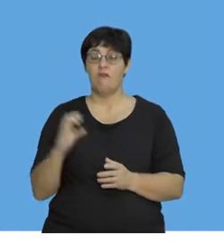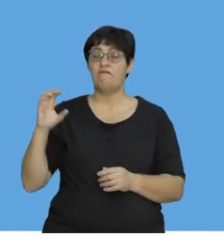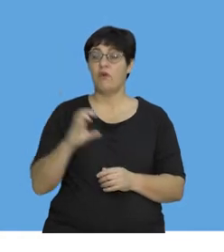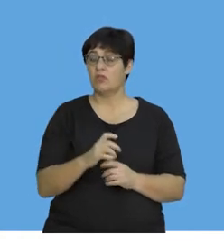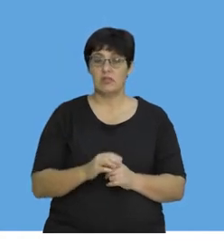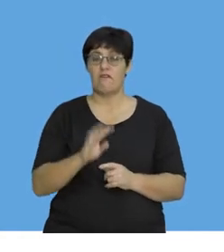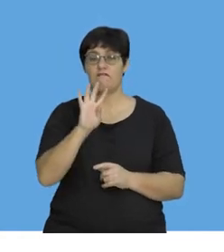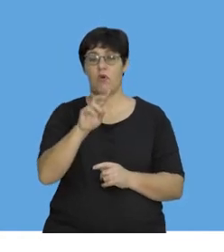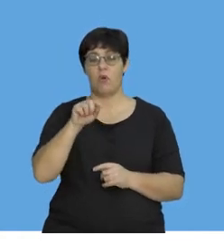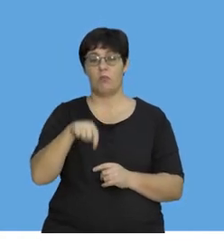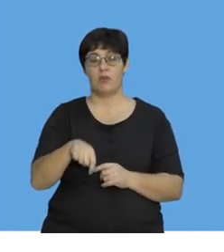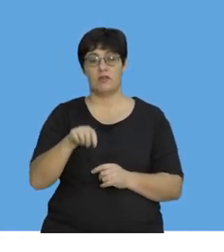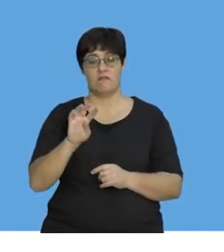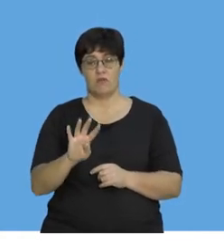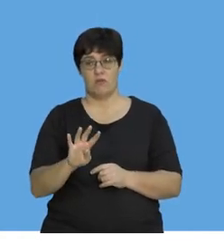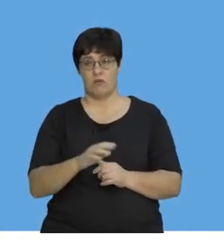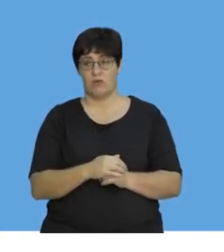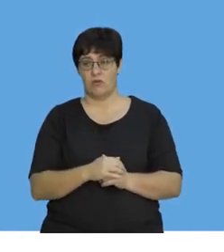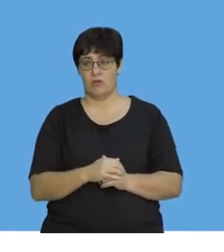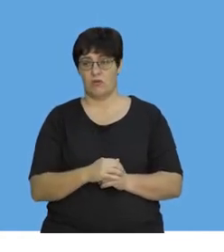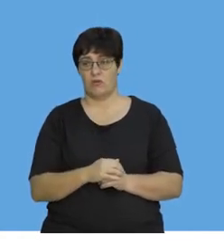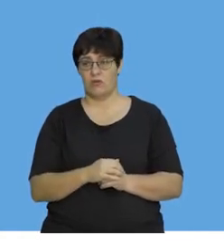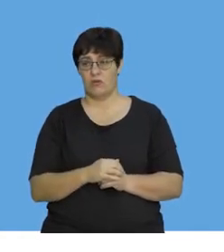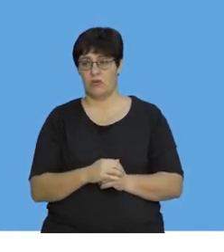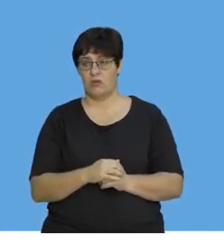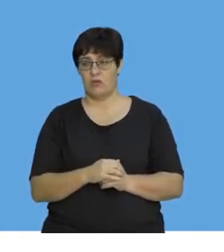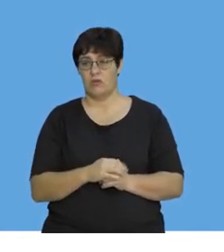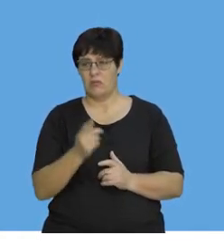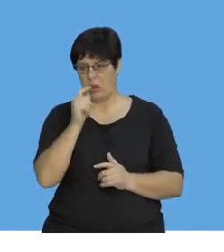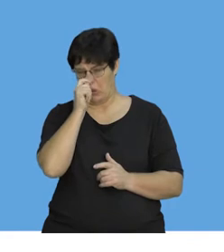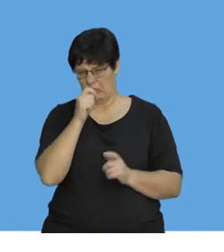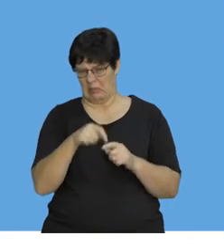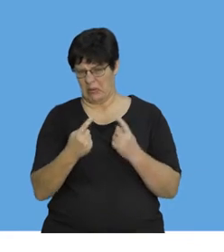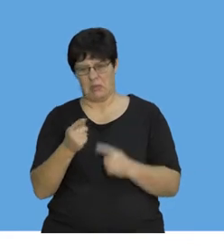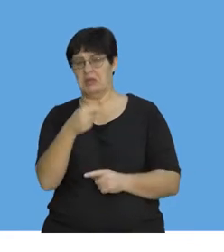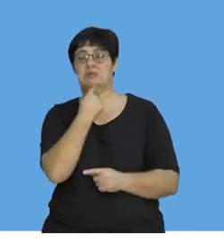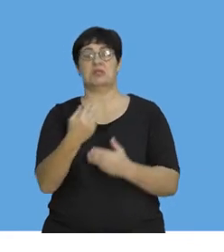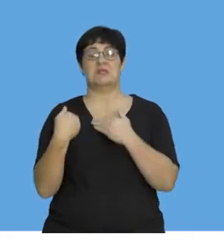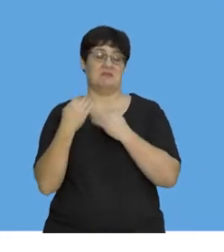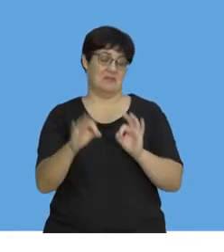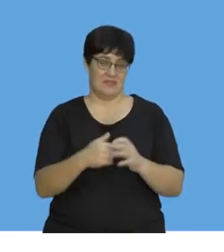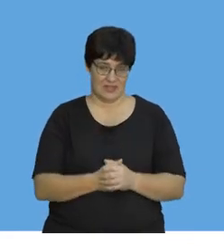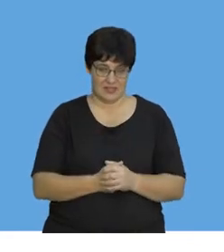a force of 4.4 and the egg was safe. It looked a little broken to me, but it's all right.